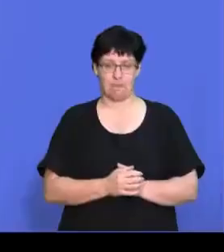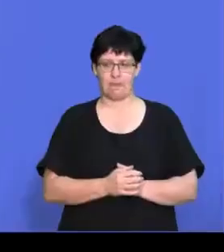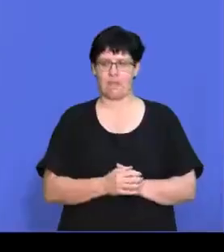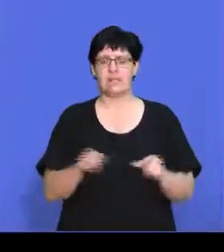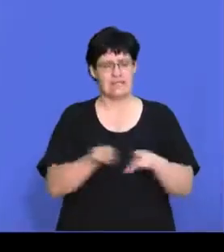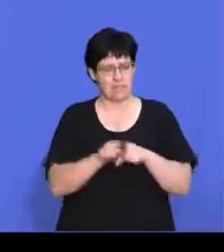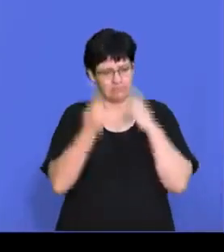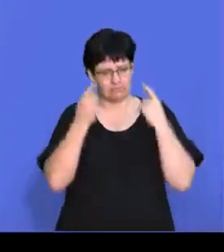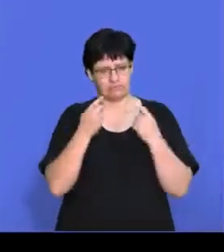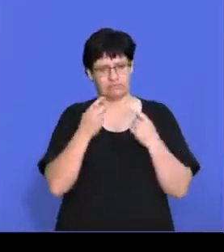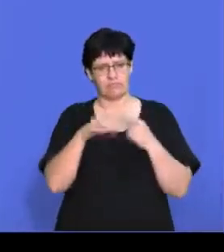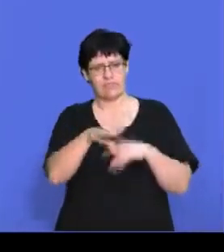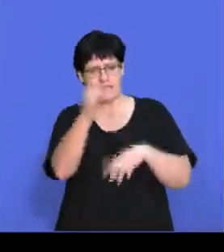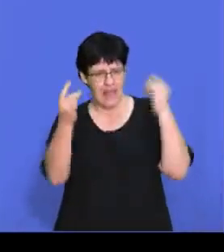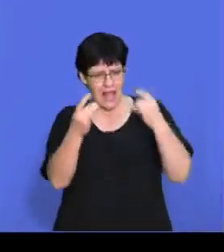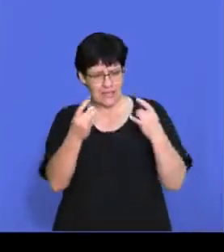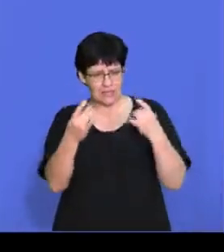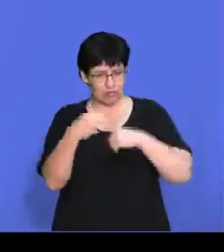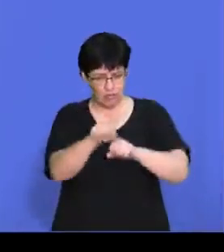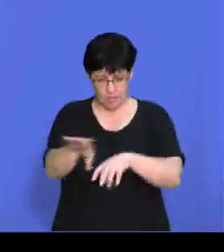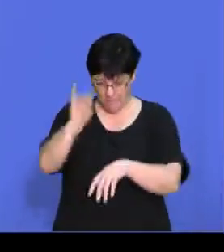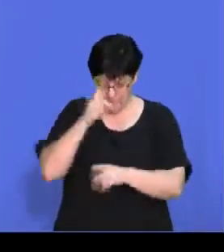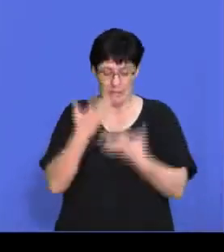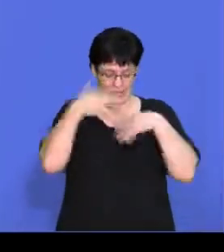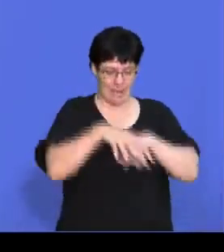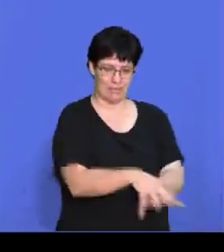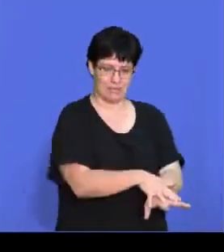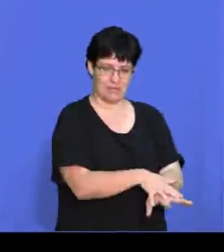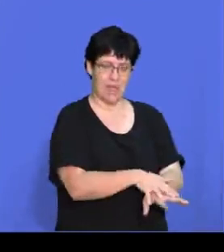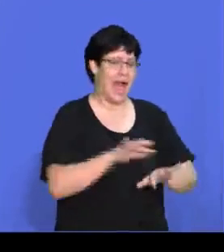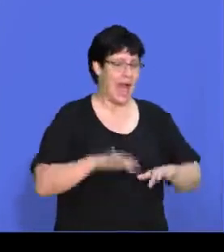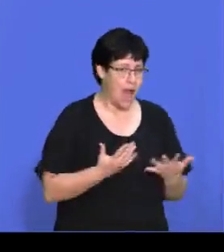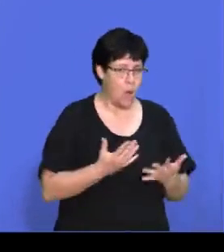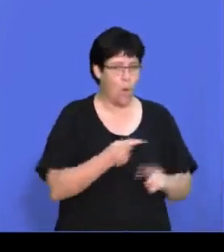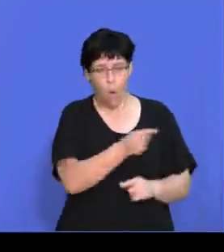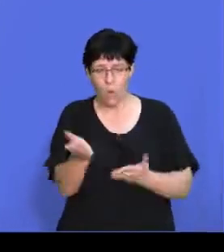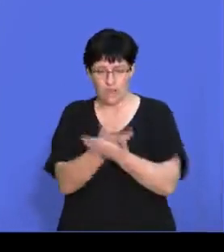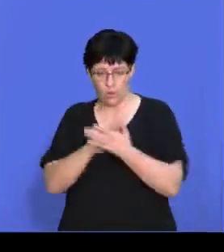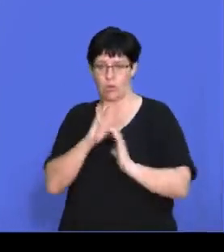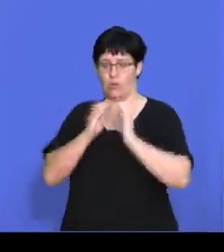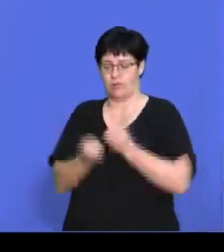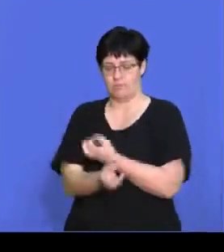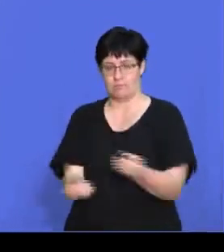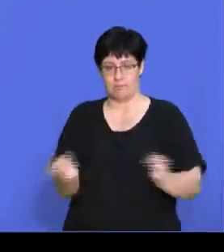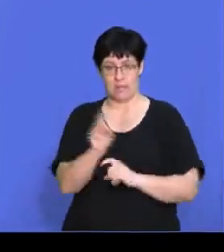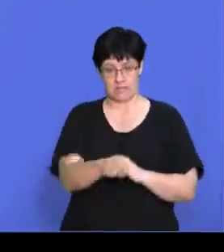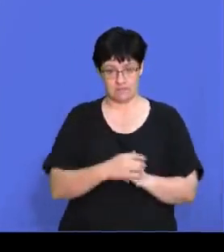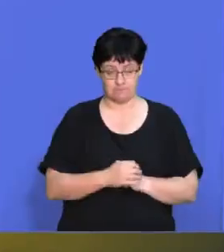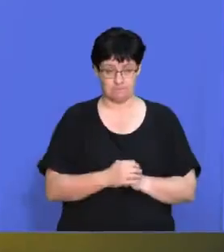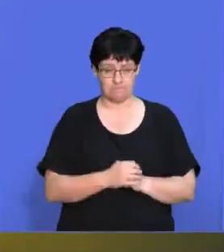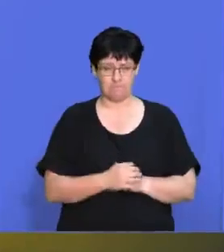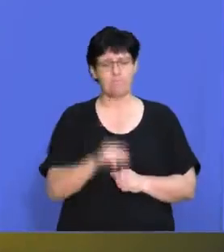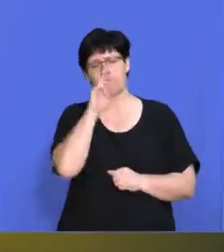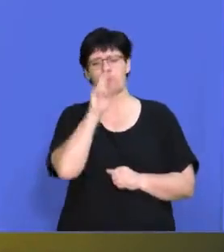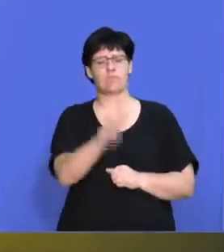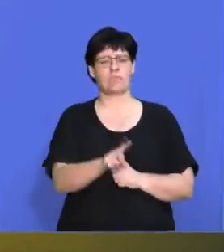the selective strategies by communicating it to all stakeholders. So if we look at the